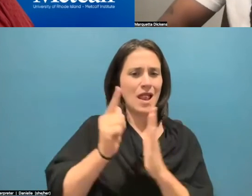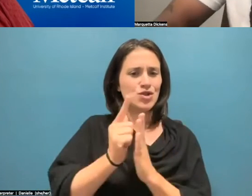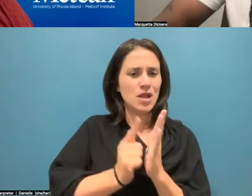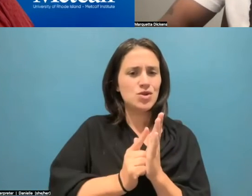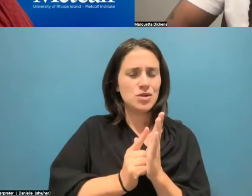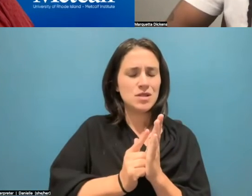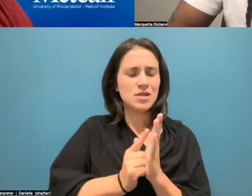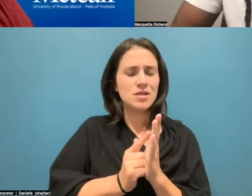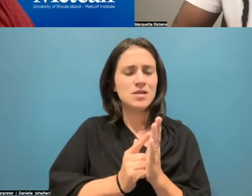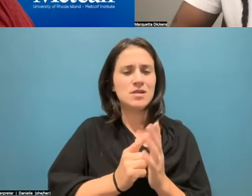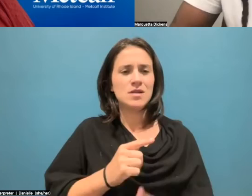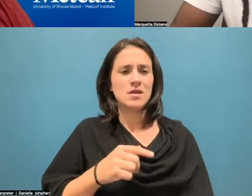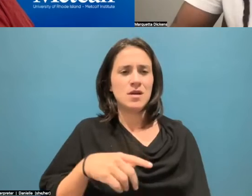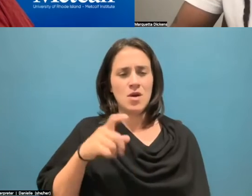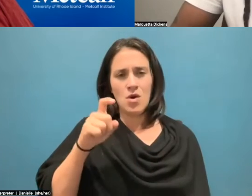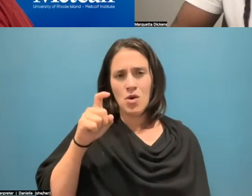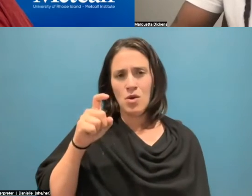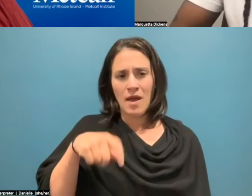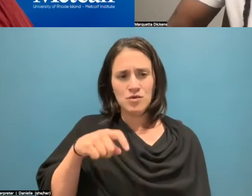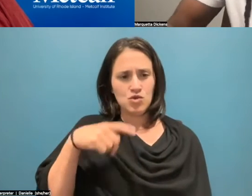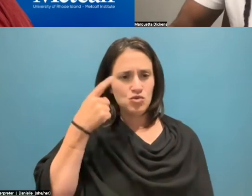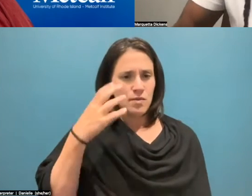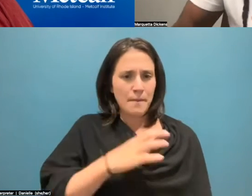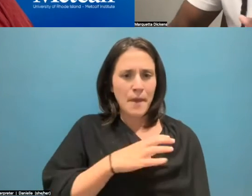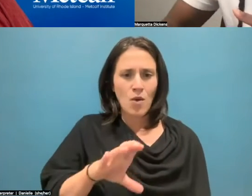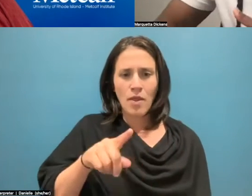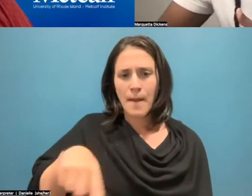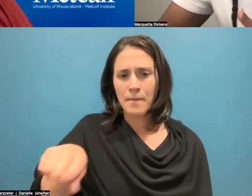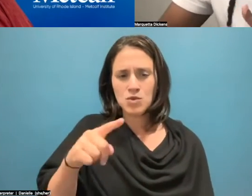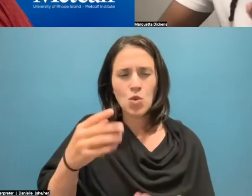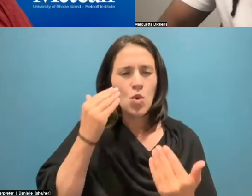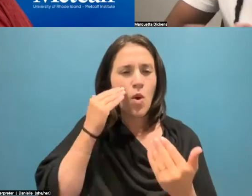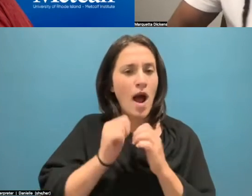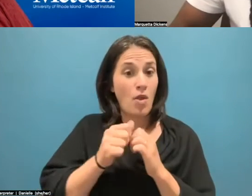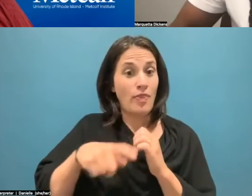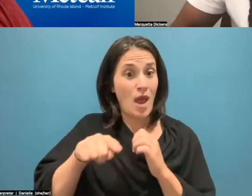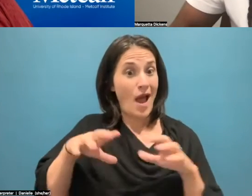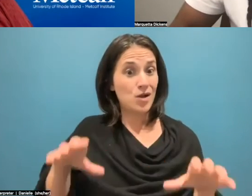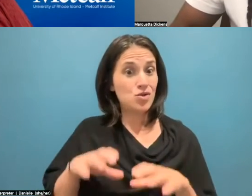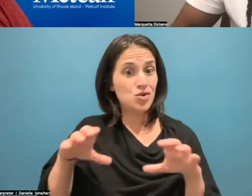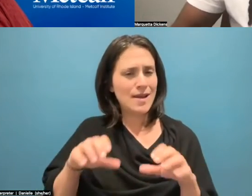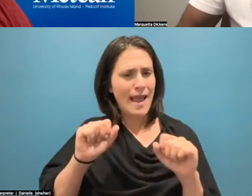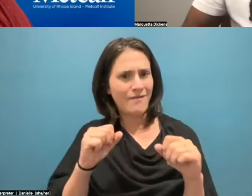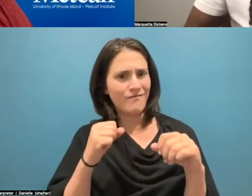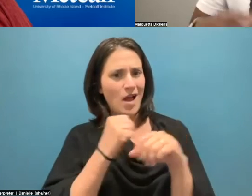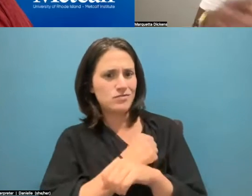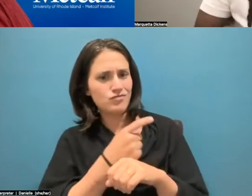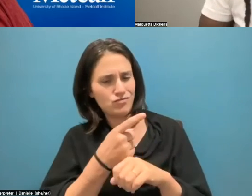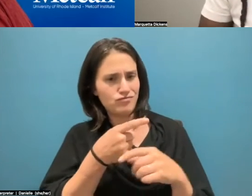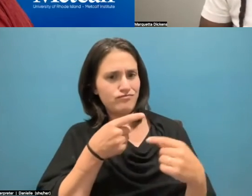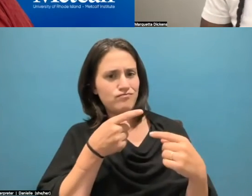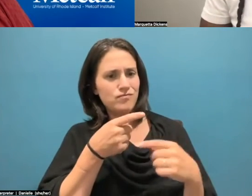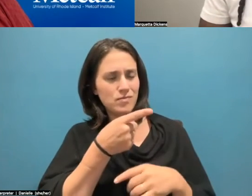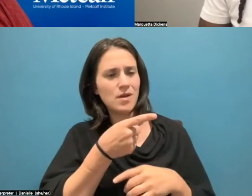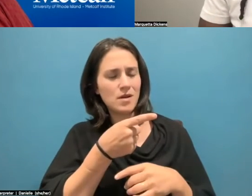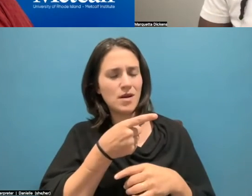can directly have climate, you know, climate impact and actions to help combat climate change just by the way